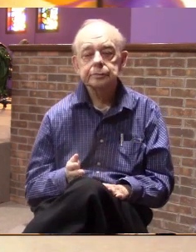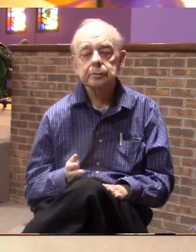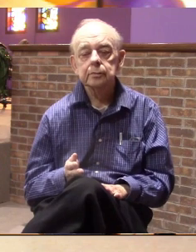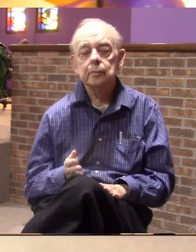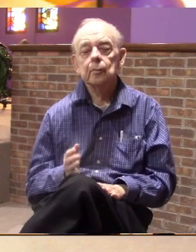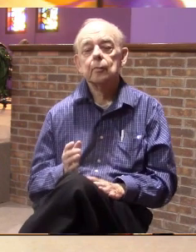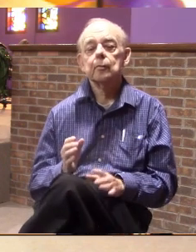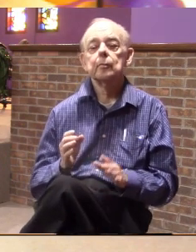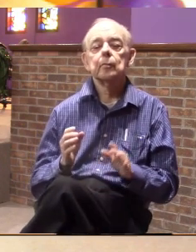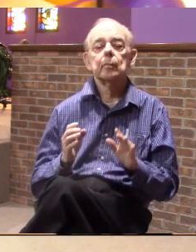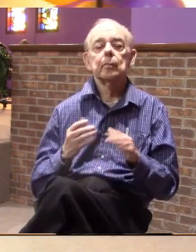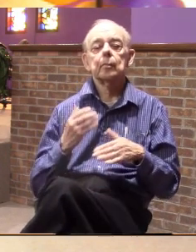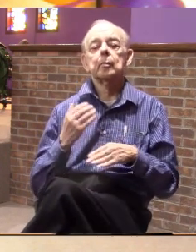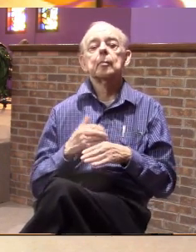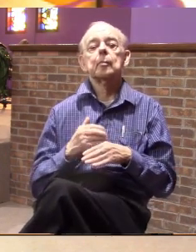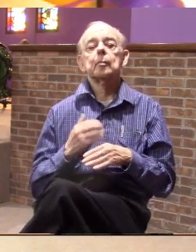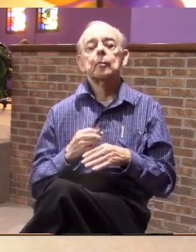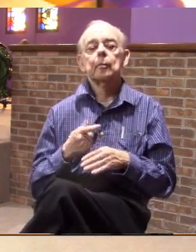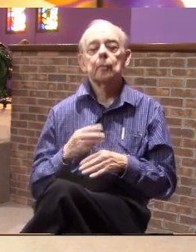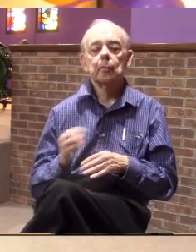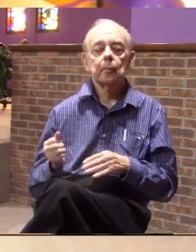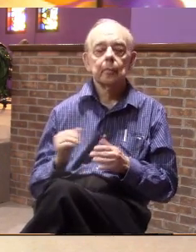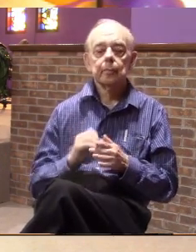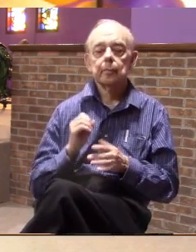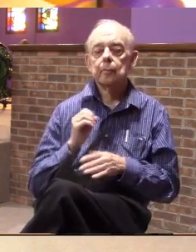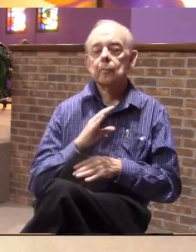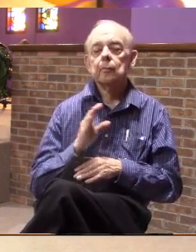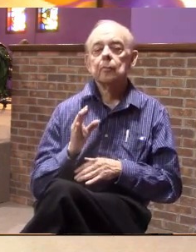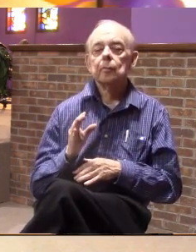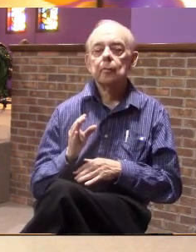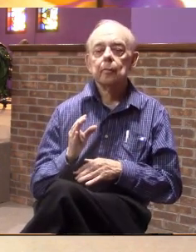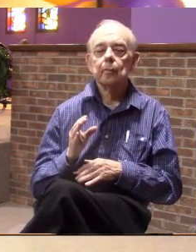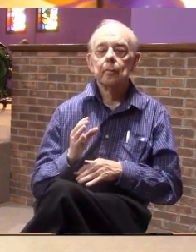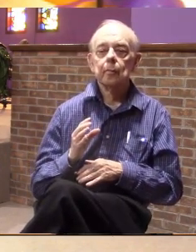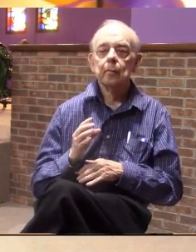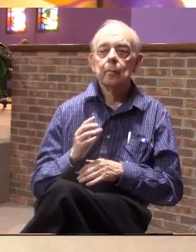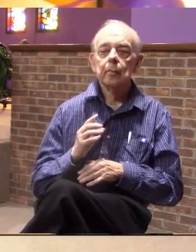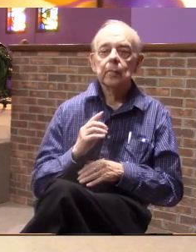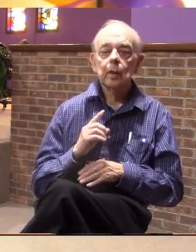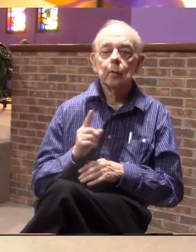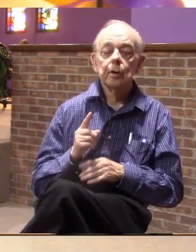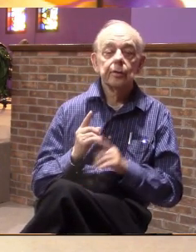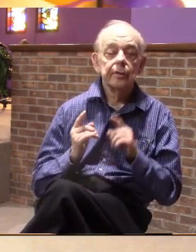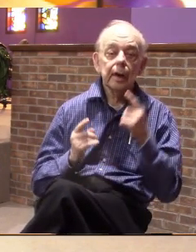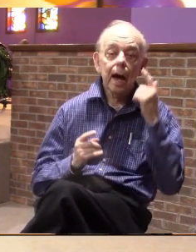the stained glass that was clear was I